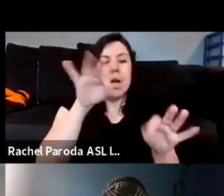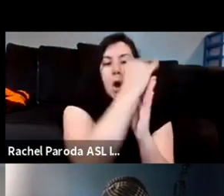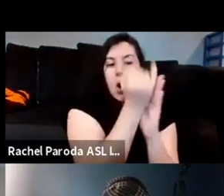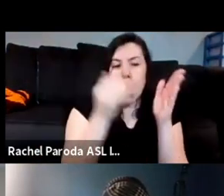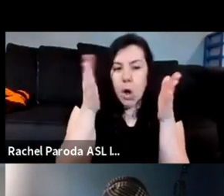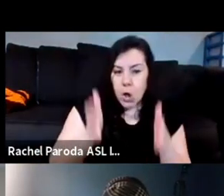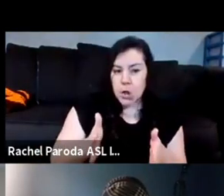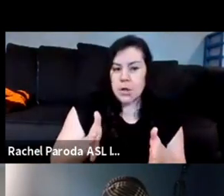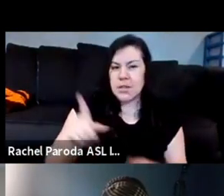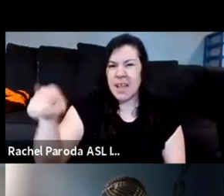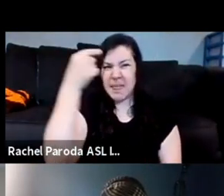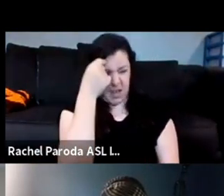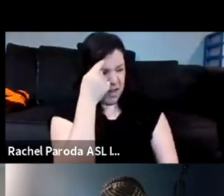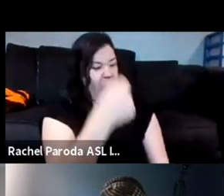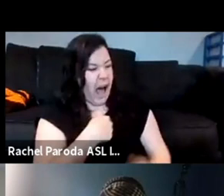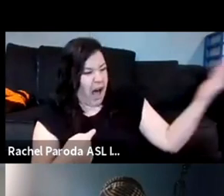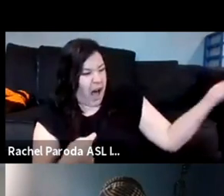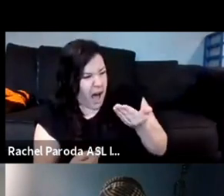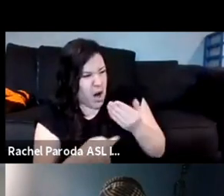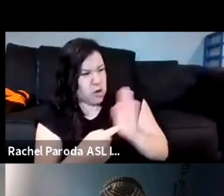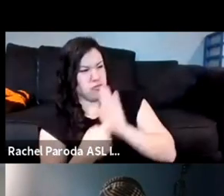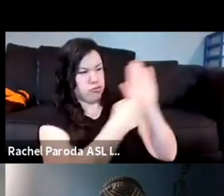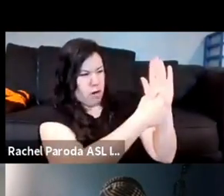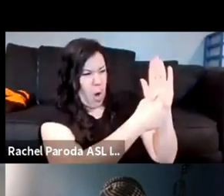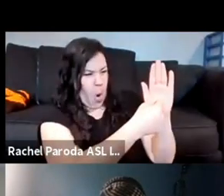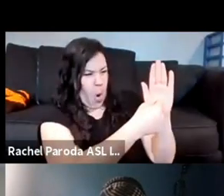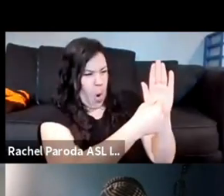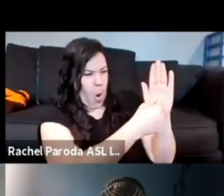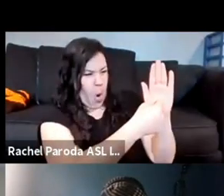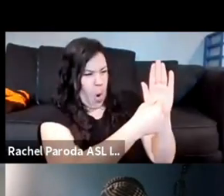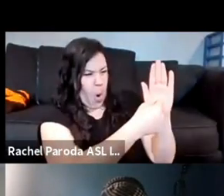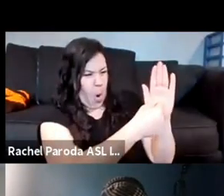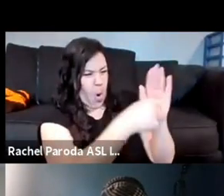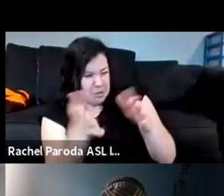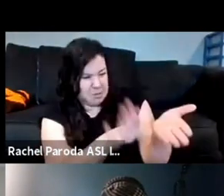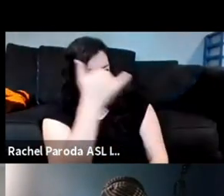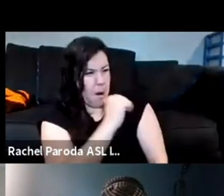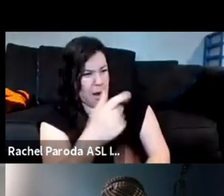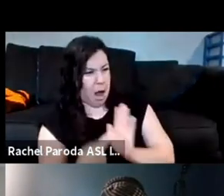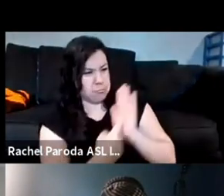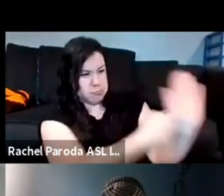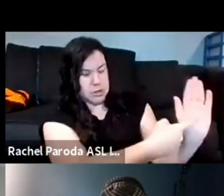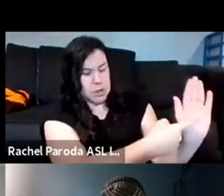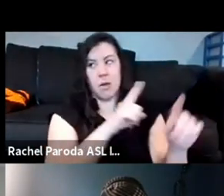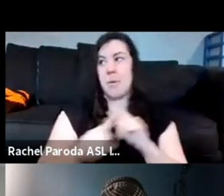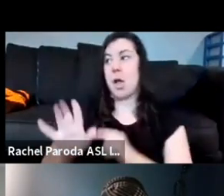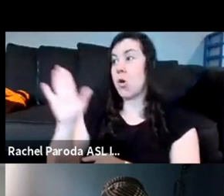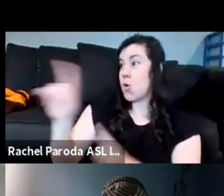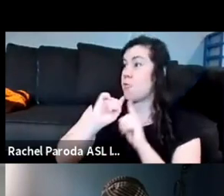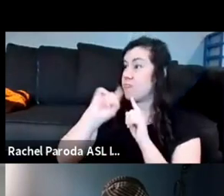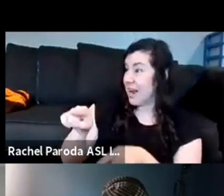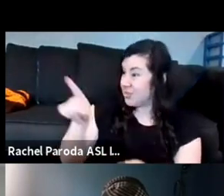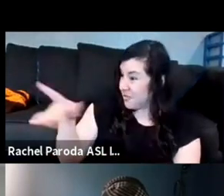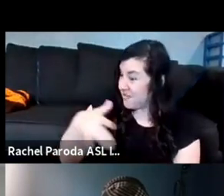what we hired you to do um and i'm like yeah and why and you know your reaction like you feeling that way